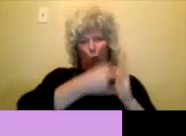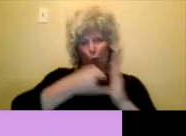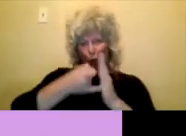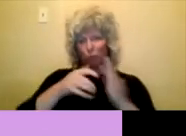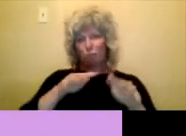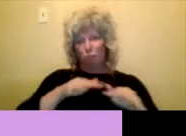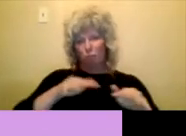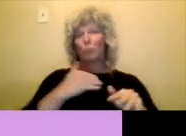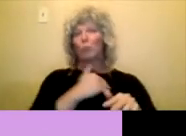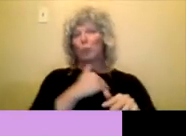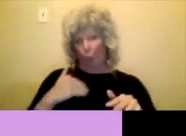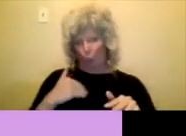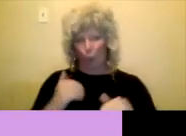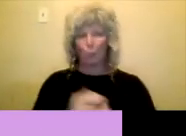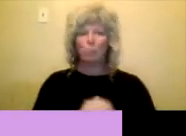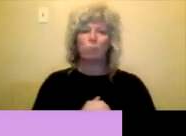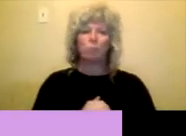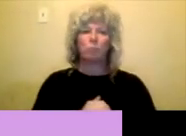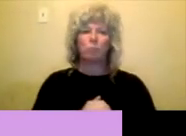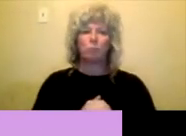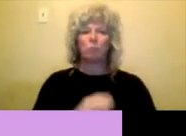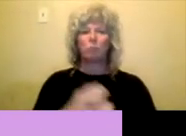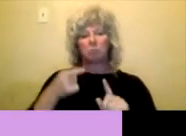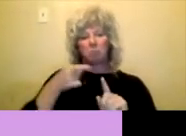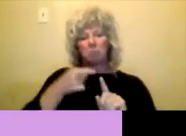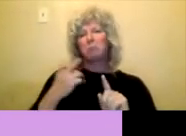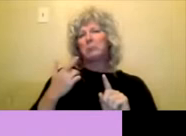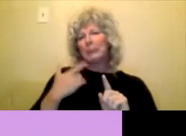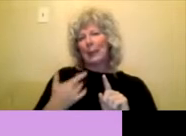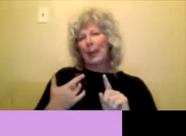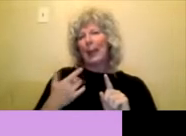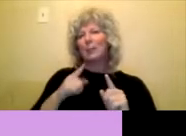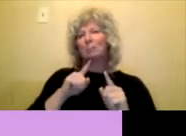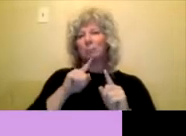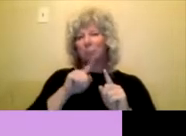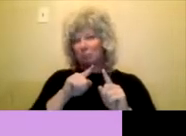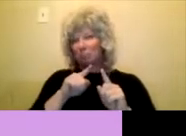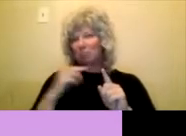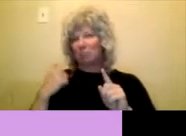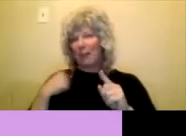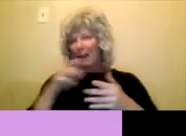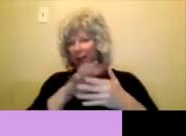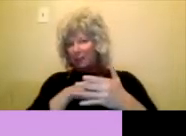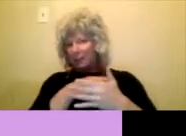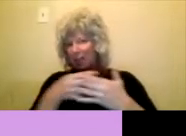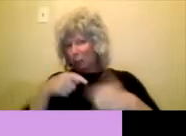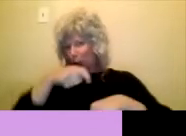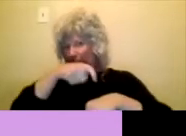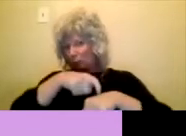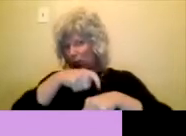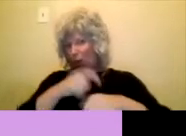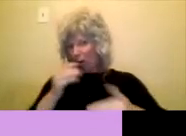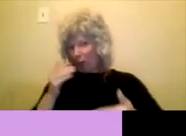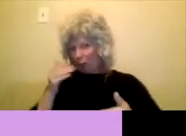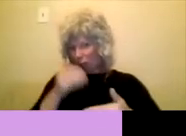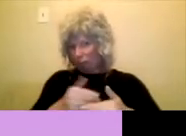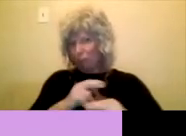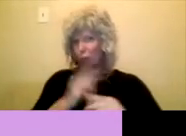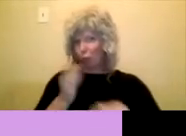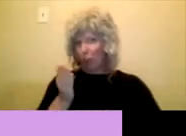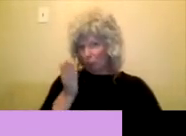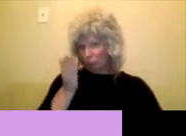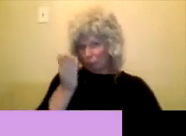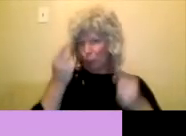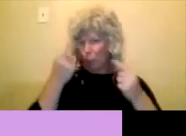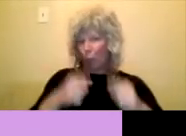and it has a rolling deadline that is open from about January 2nd to